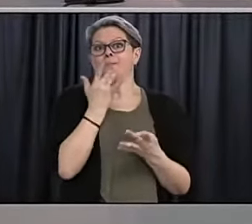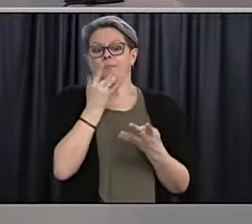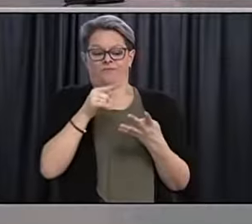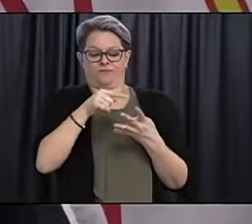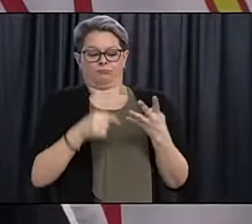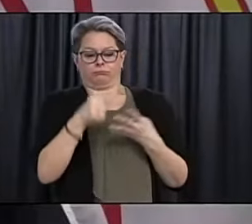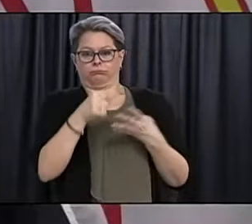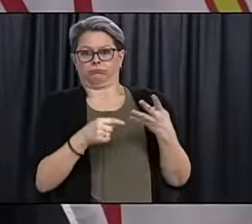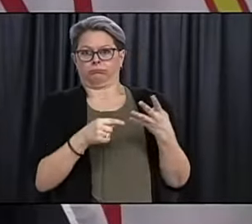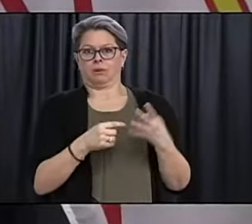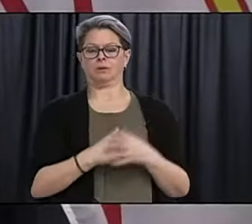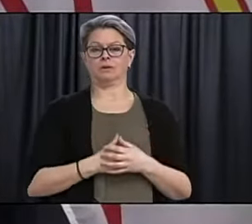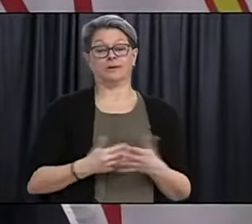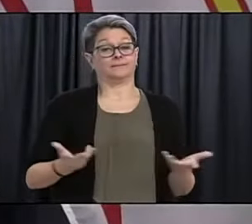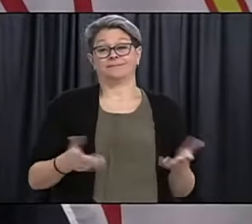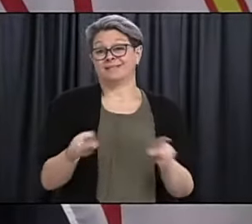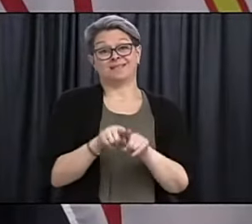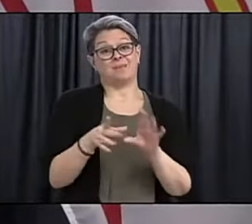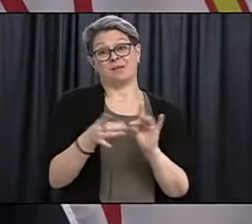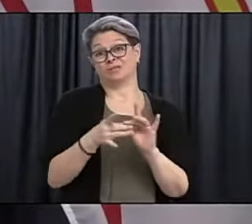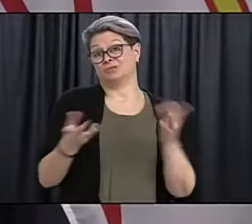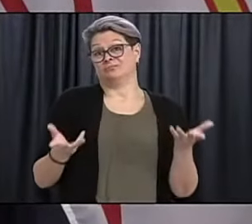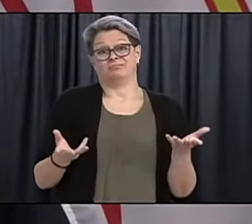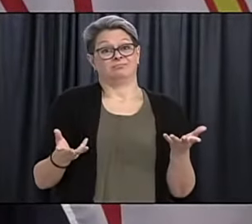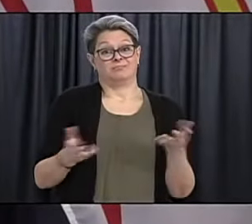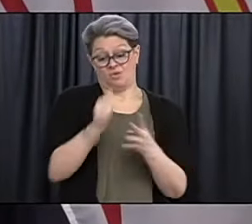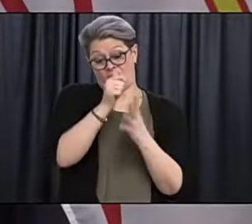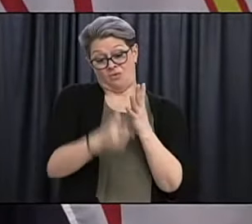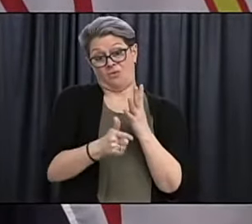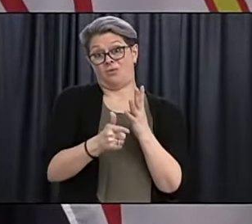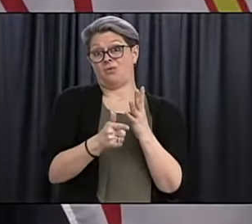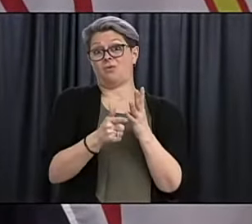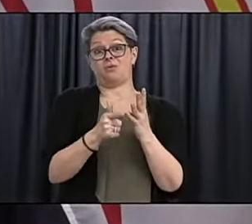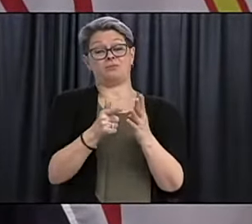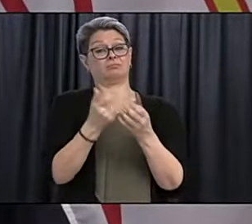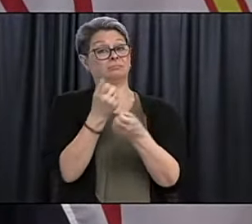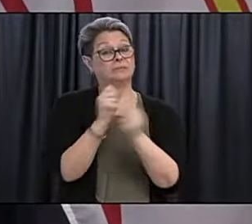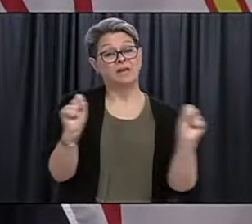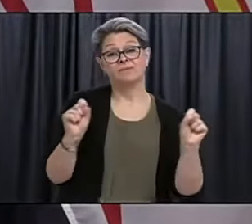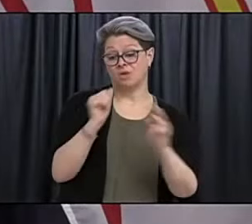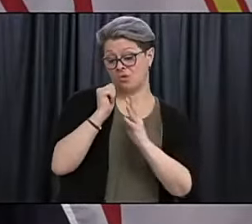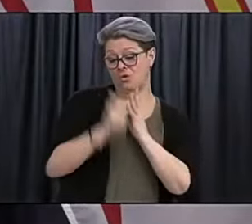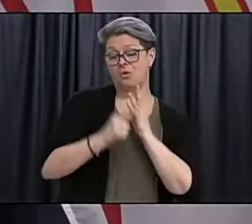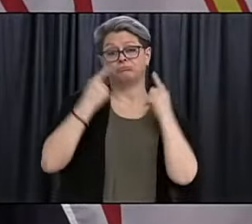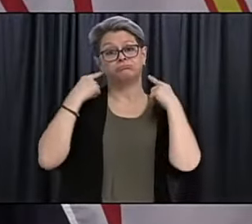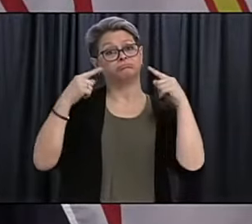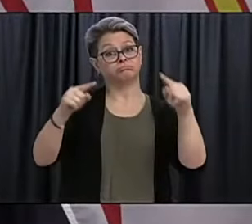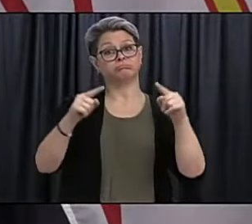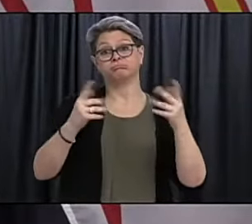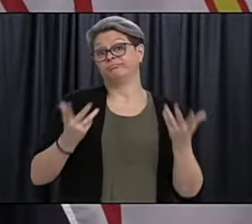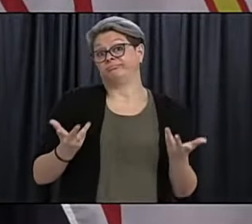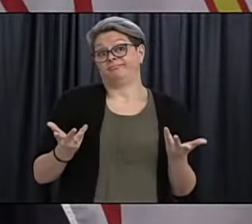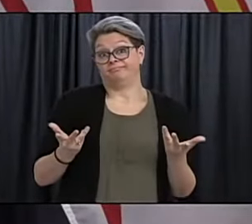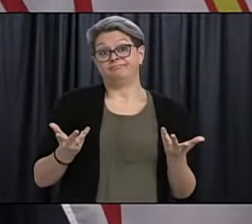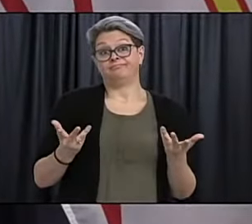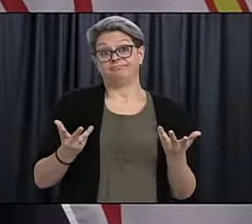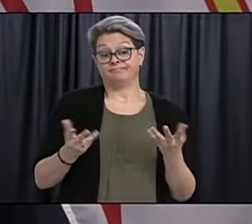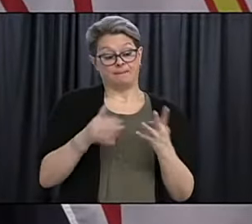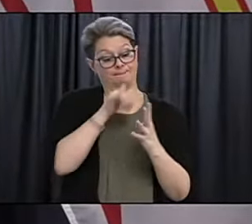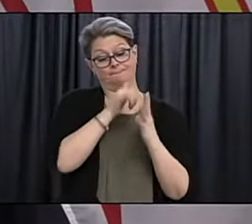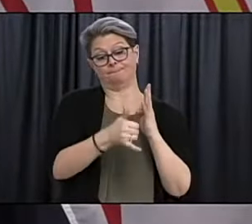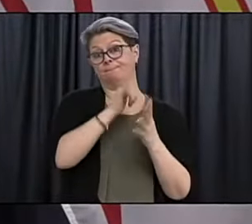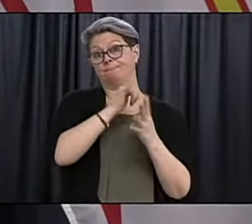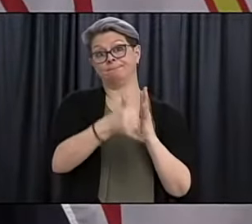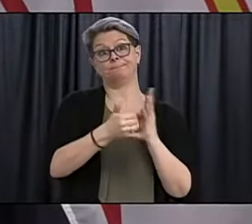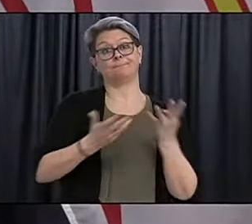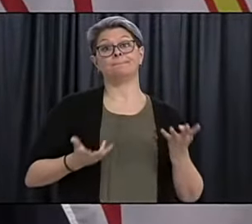So, I think, yeah, it's the same message. All these vaccines have been proven to be safe and effective. And, you know, we